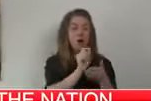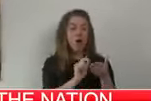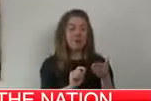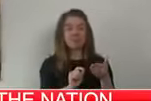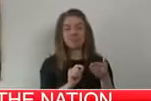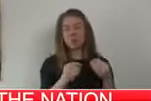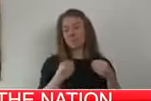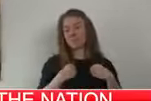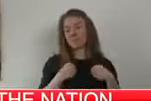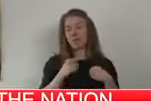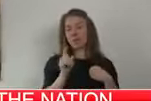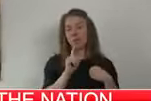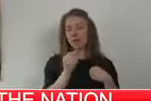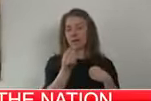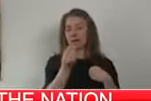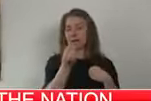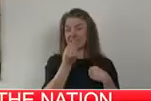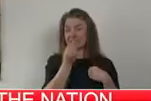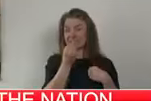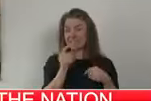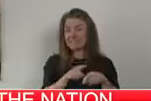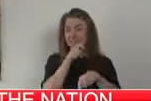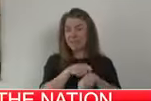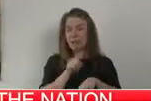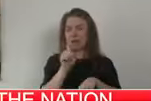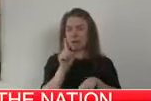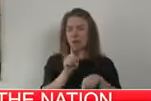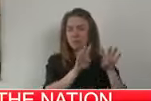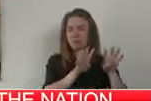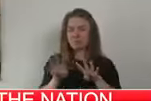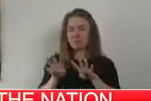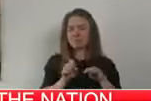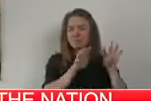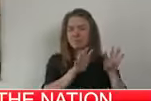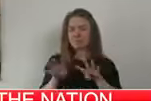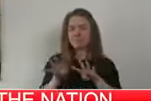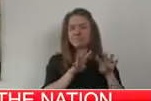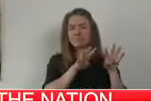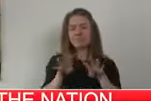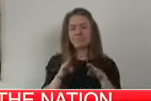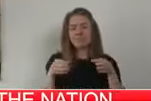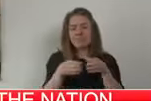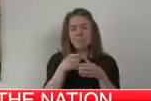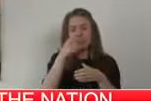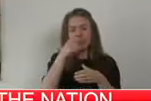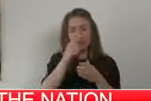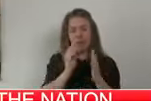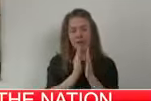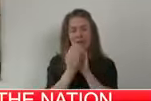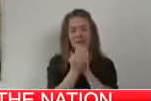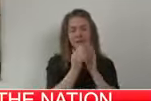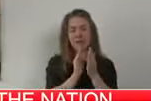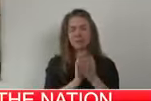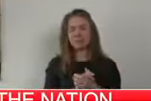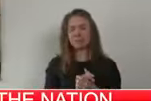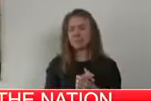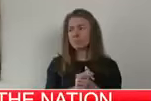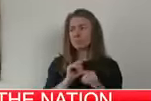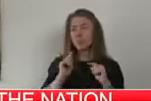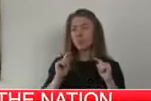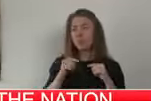-based working. We are now asking you to implement these plans. Now we know not everyone can do this.